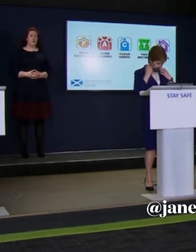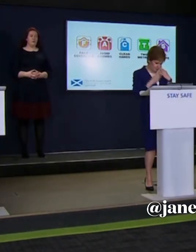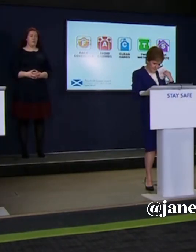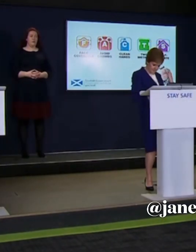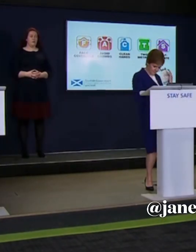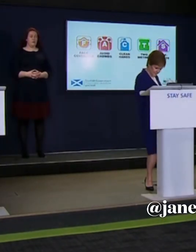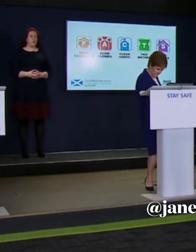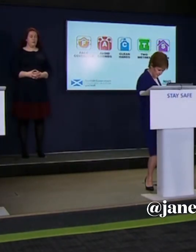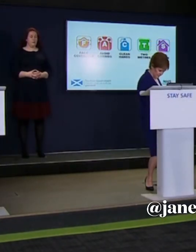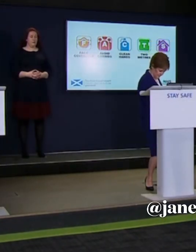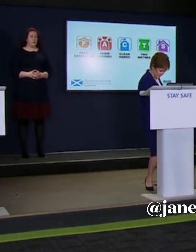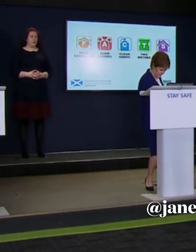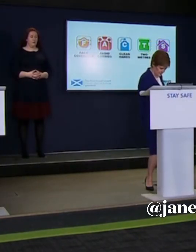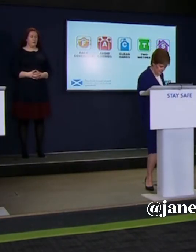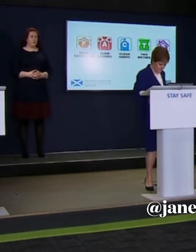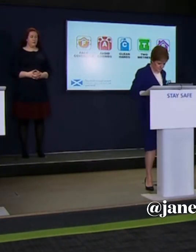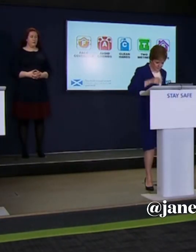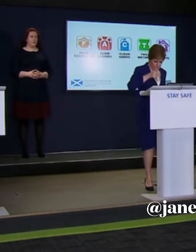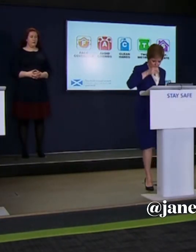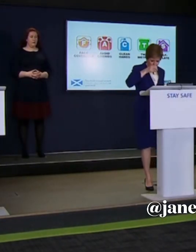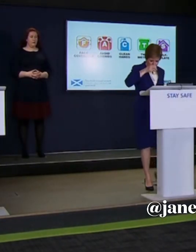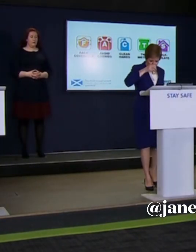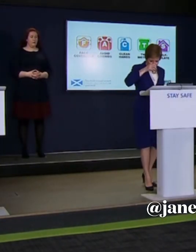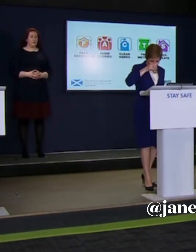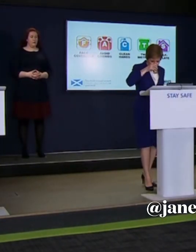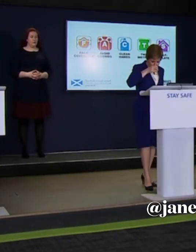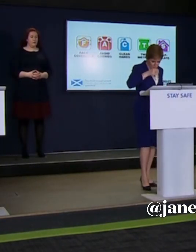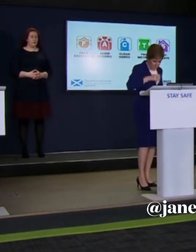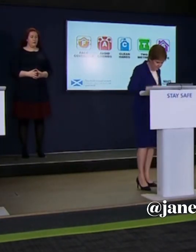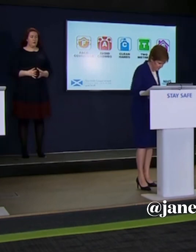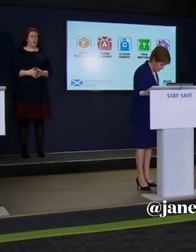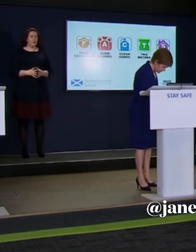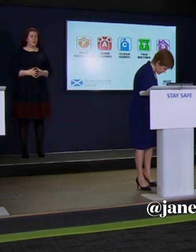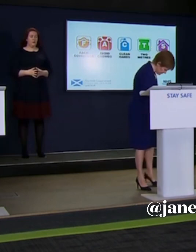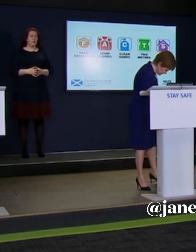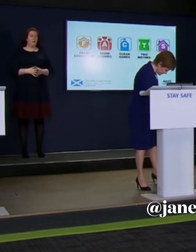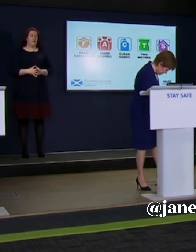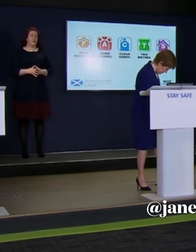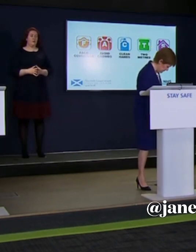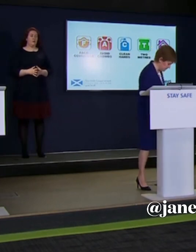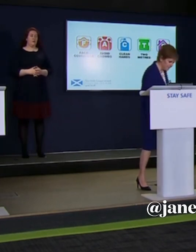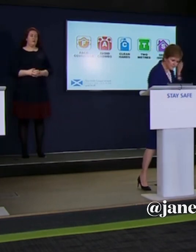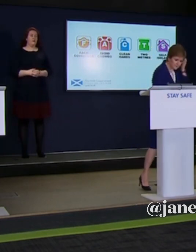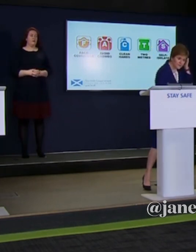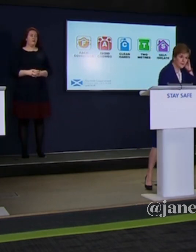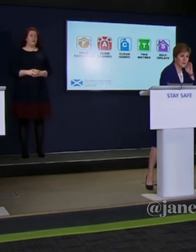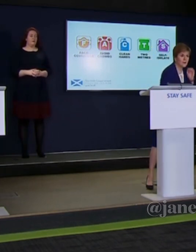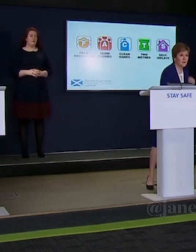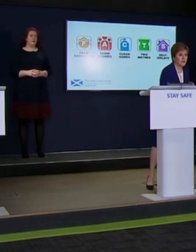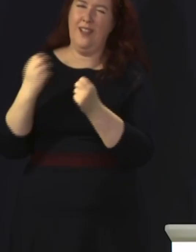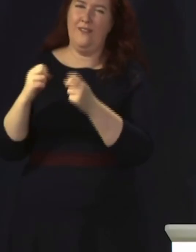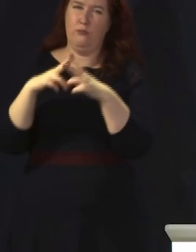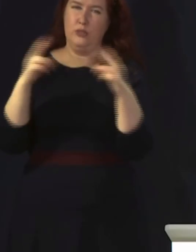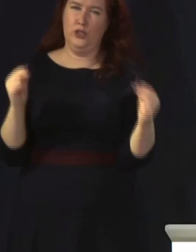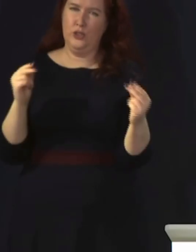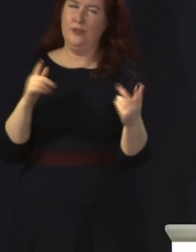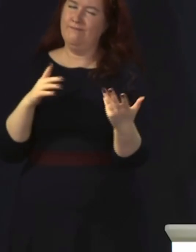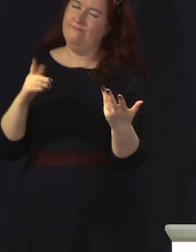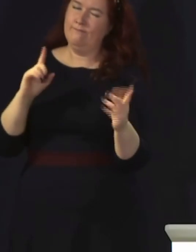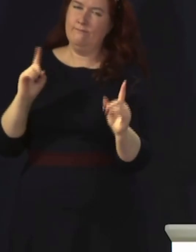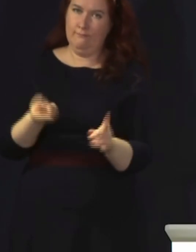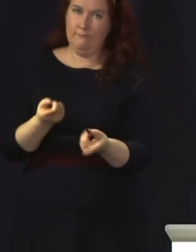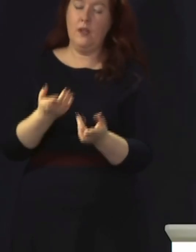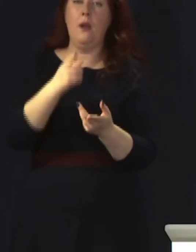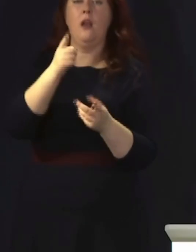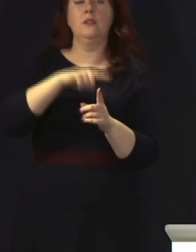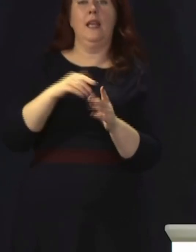congratulating him? Aye, sure. And I'm in the next Madonna video, Nicola. Whatever. I've seen you, Vogel, and you're brilliant at it.